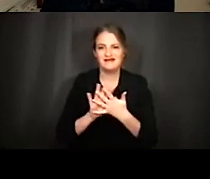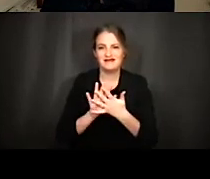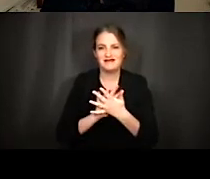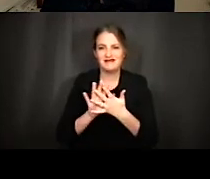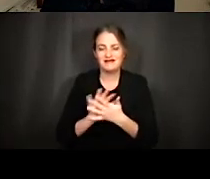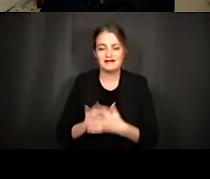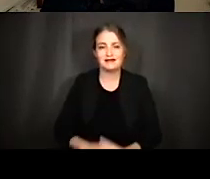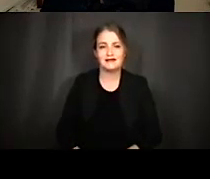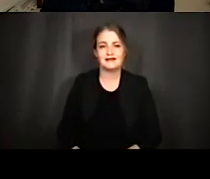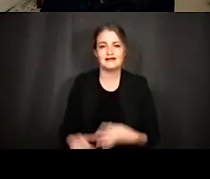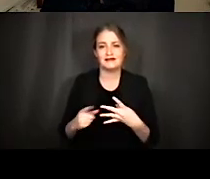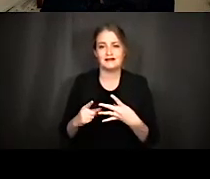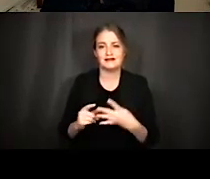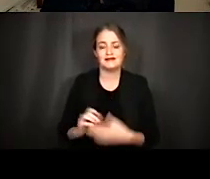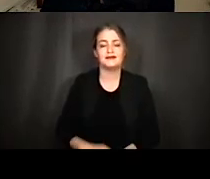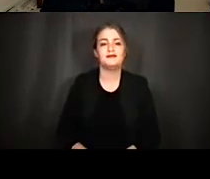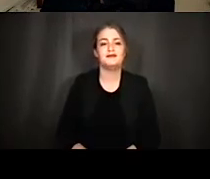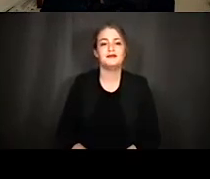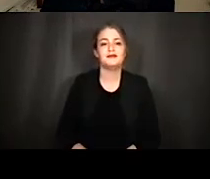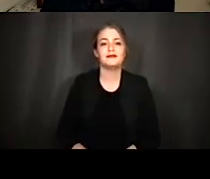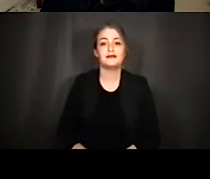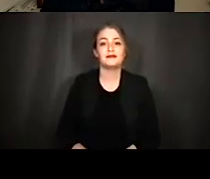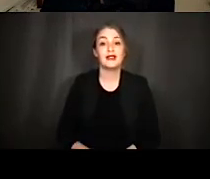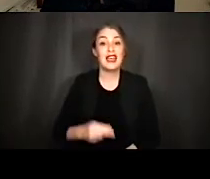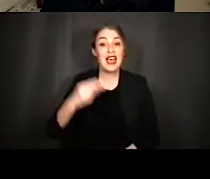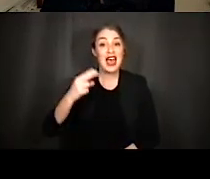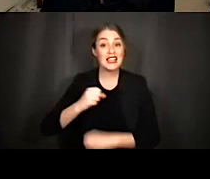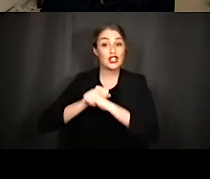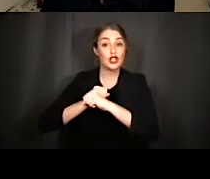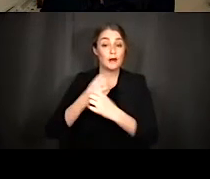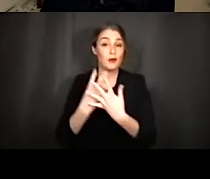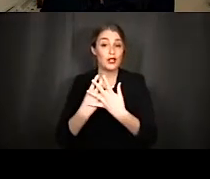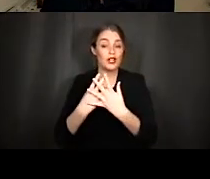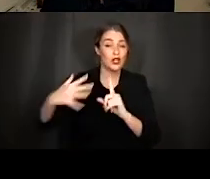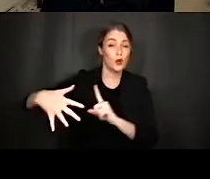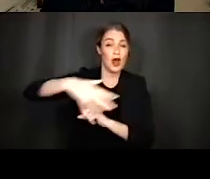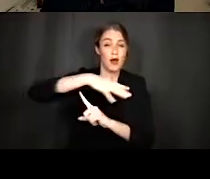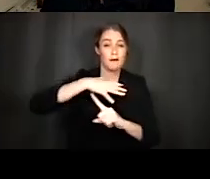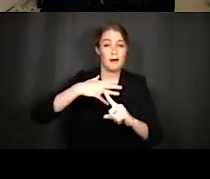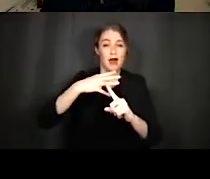by barbed wire.